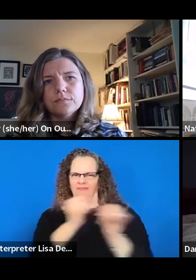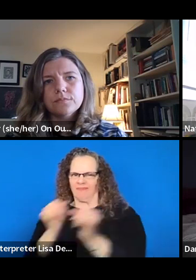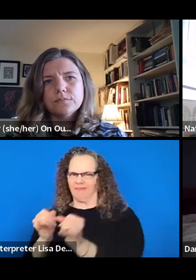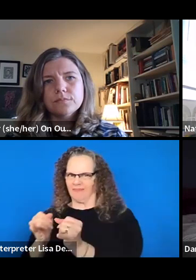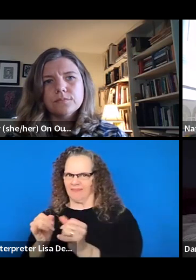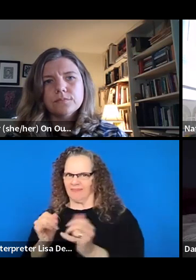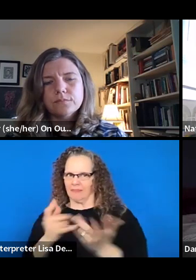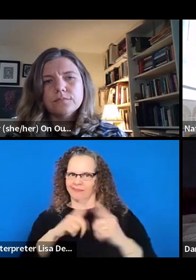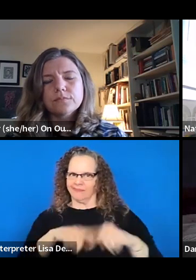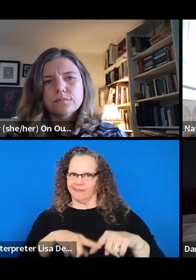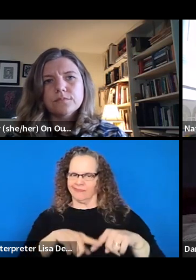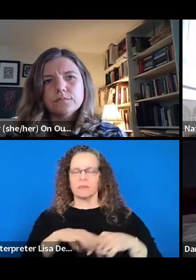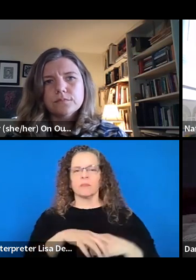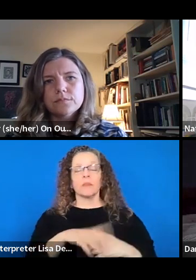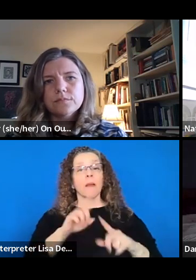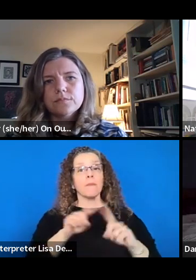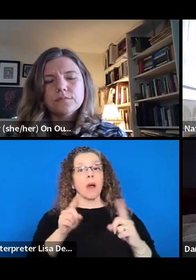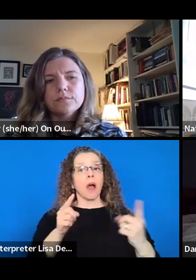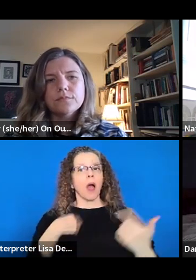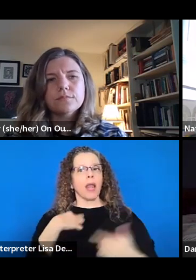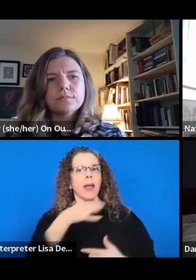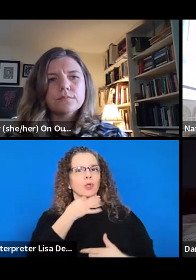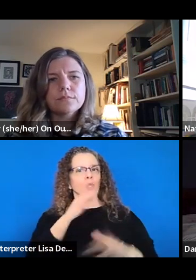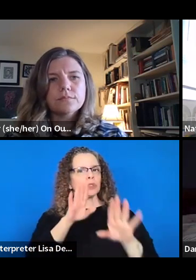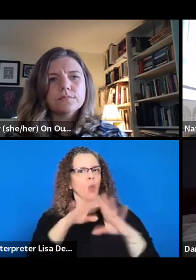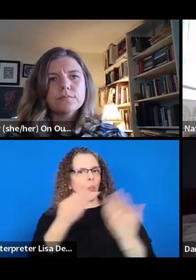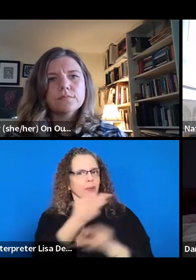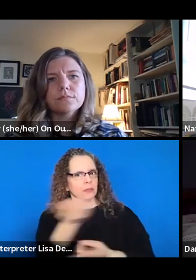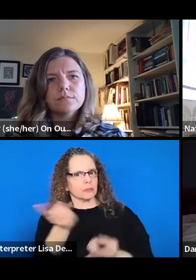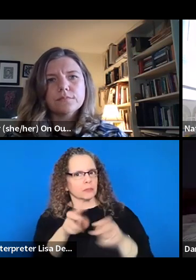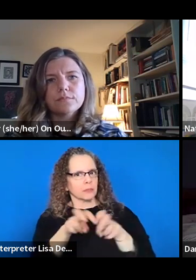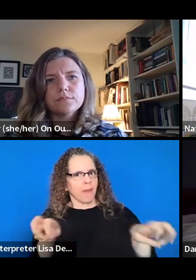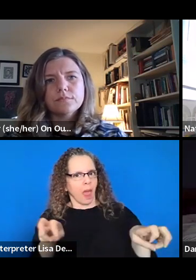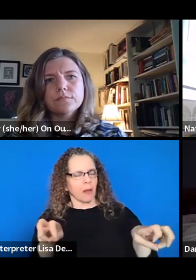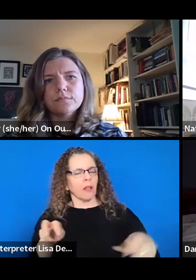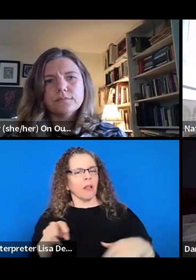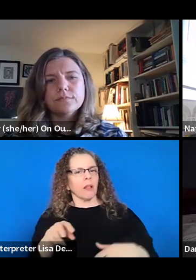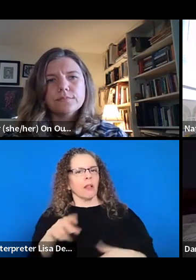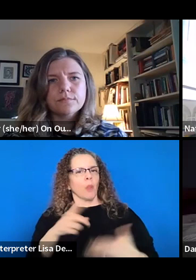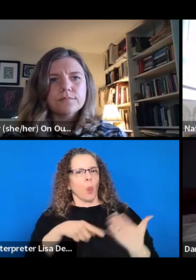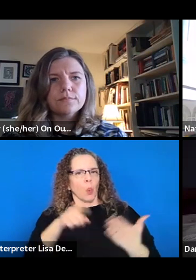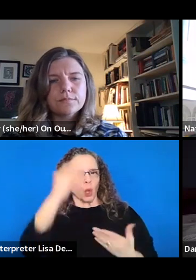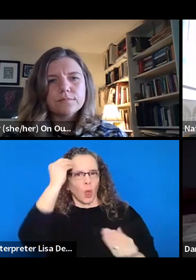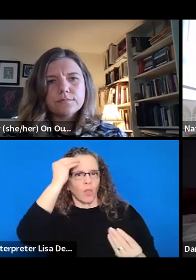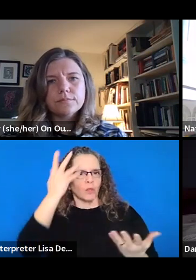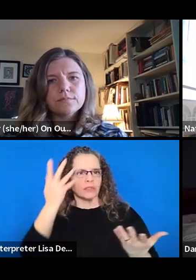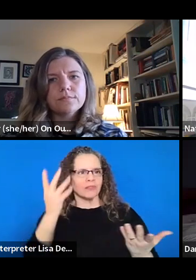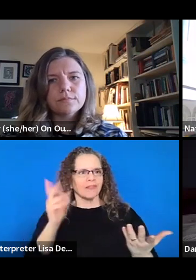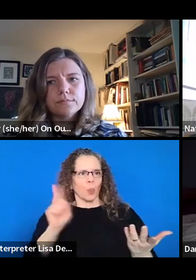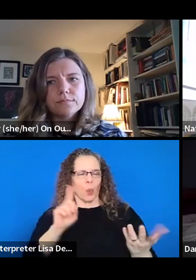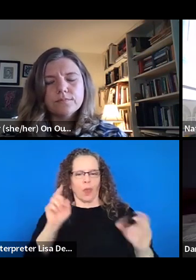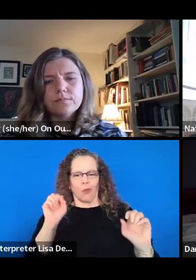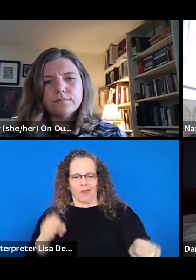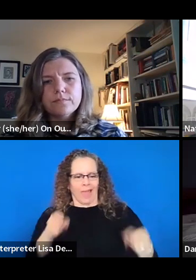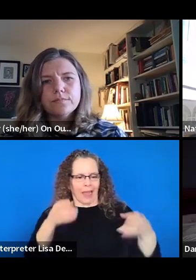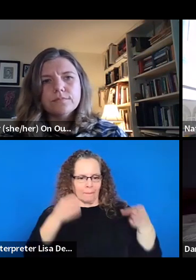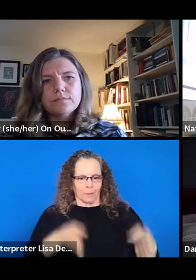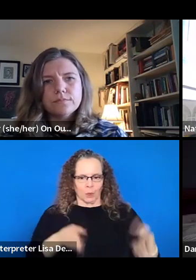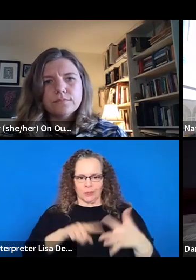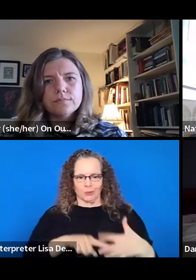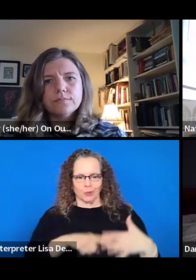to open up to hear from any of you around some like, do you have thoughts around where to start, where to look at first, what to